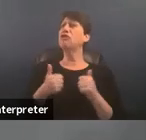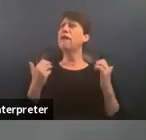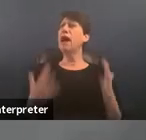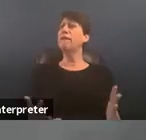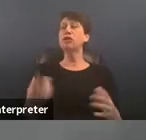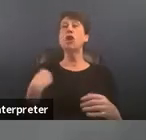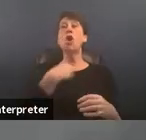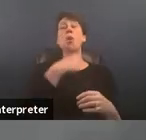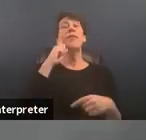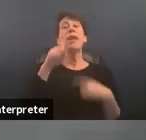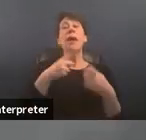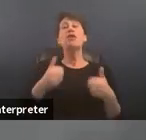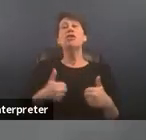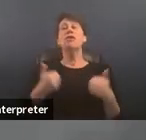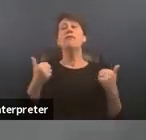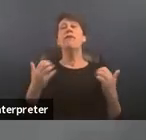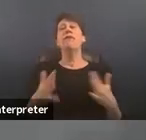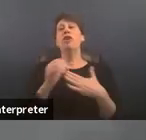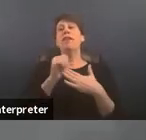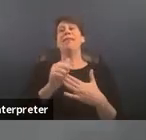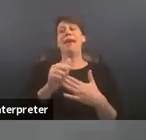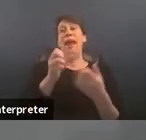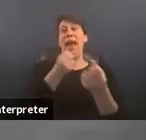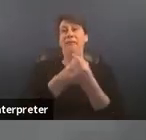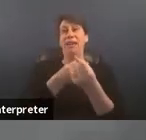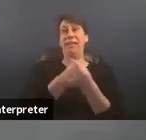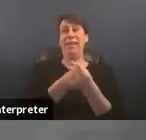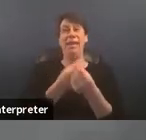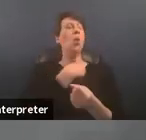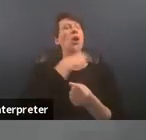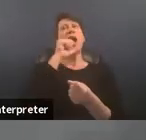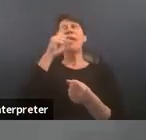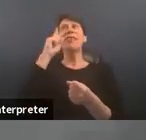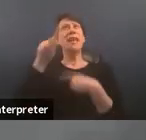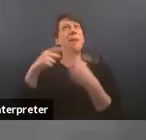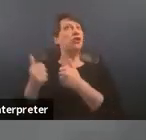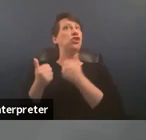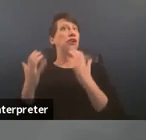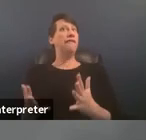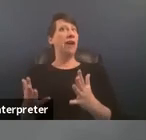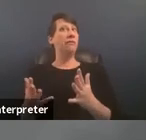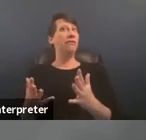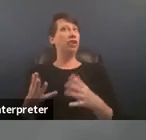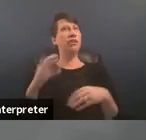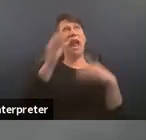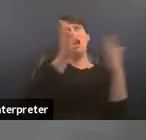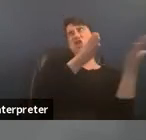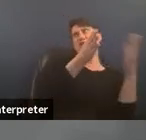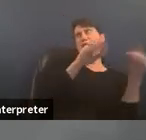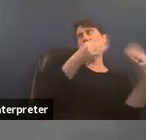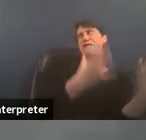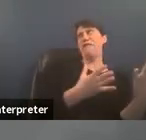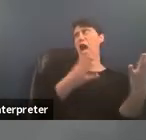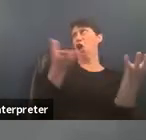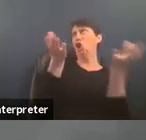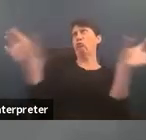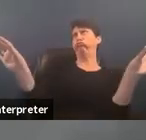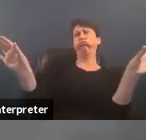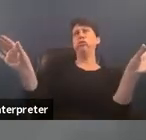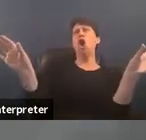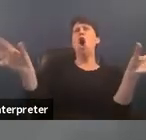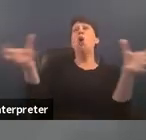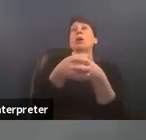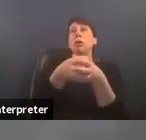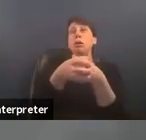survivor-led advocacy we're not thinking about survivors and um service providers as two separate groups of people we're really